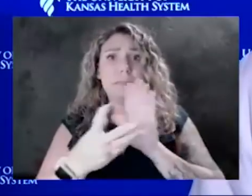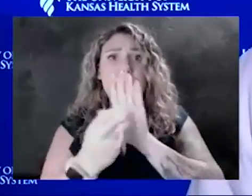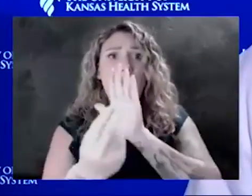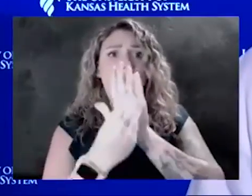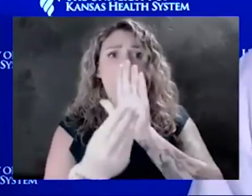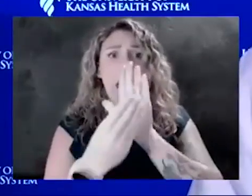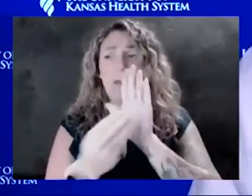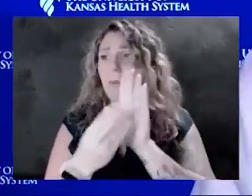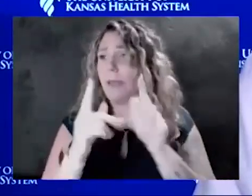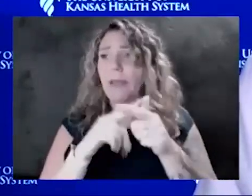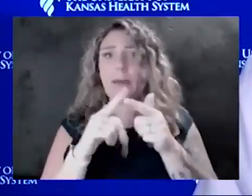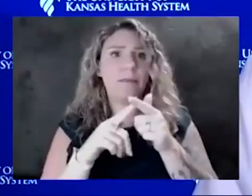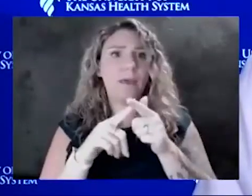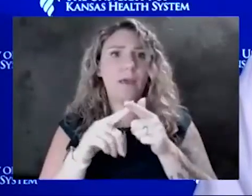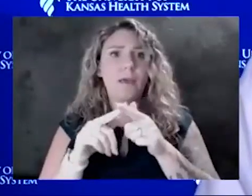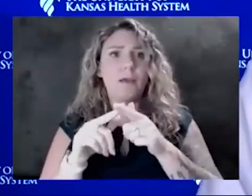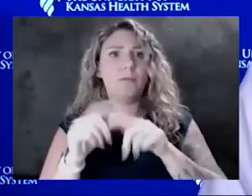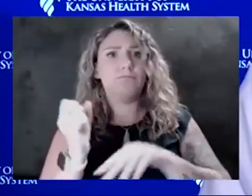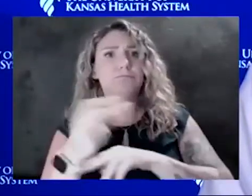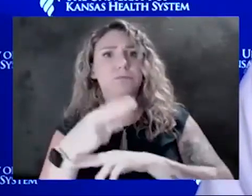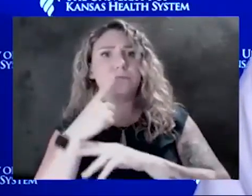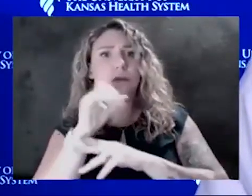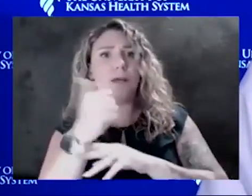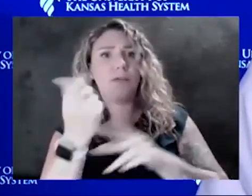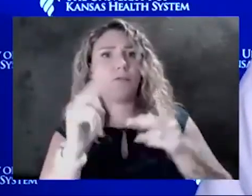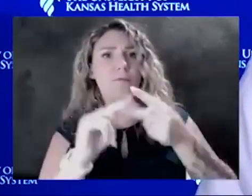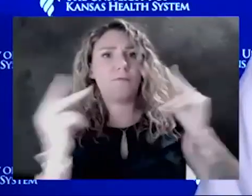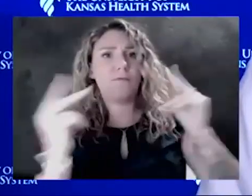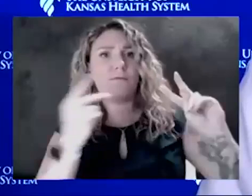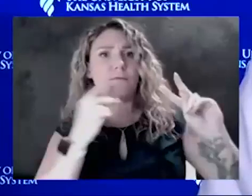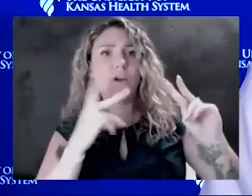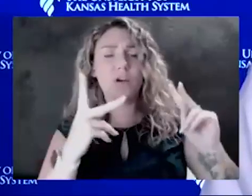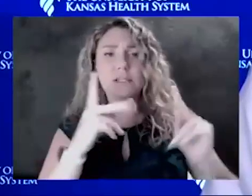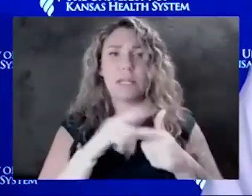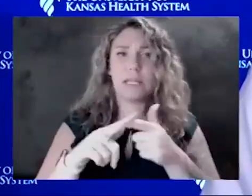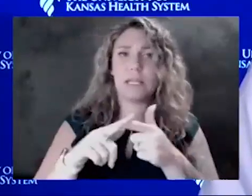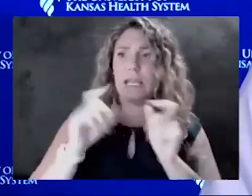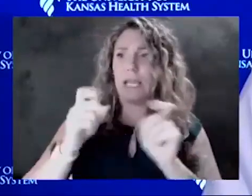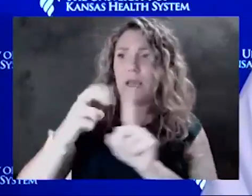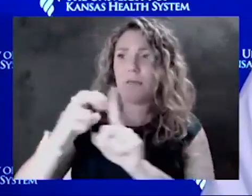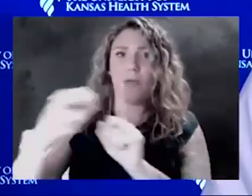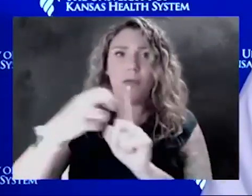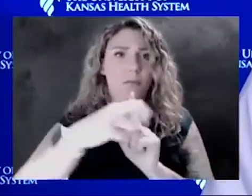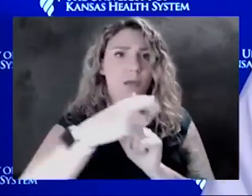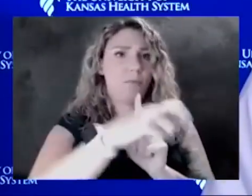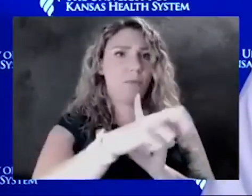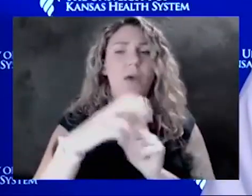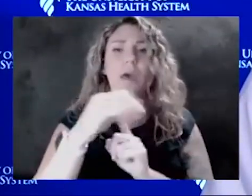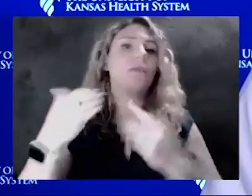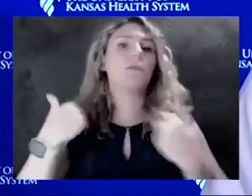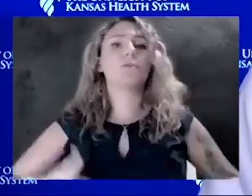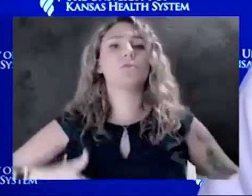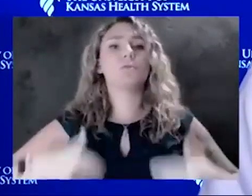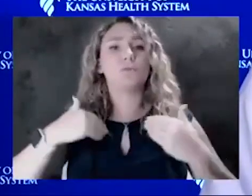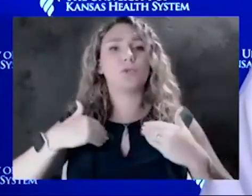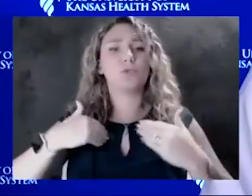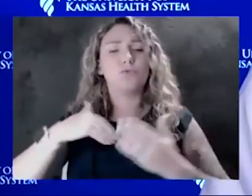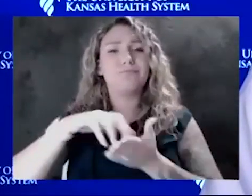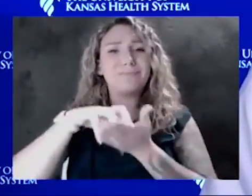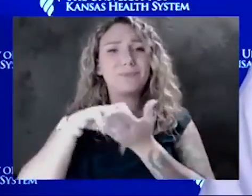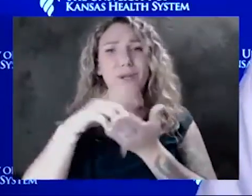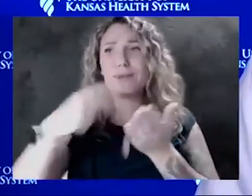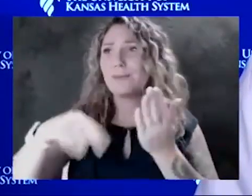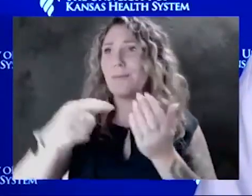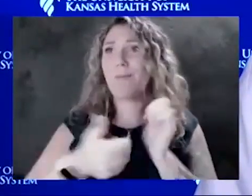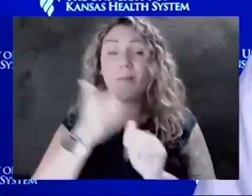therefore, they're able to spread from one person to another. It's those immunosuppressed patients, which are at the most vulnerable for severe